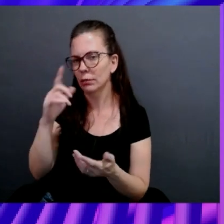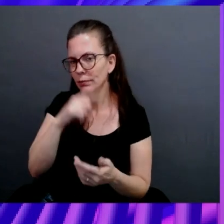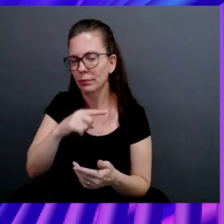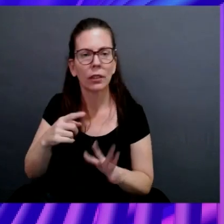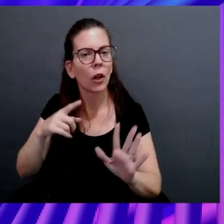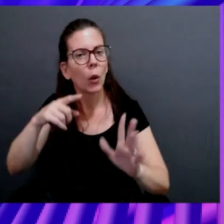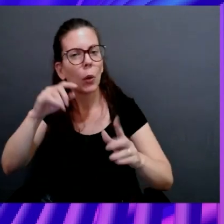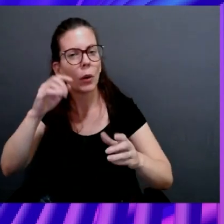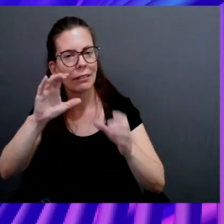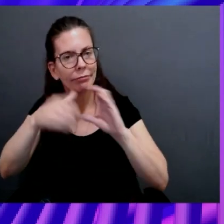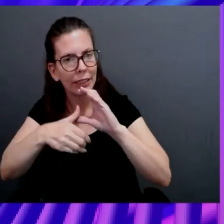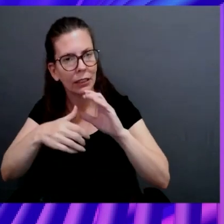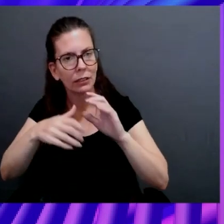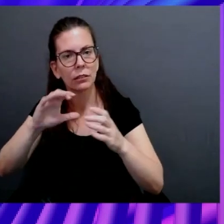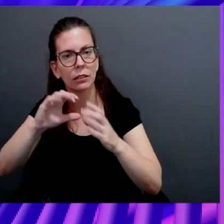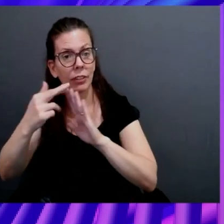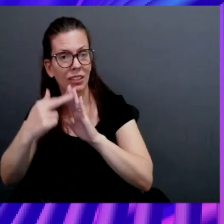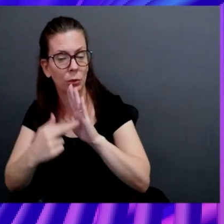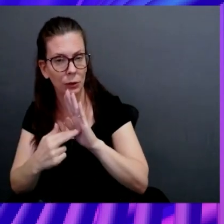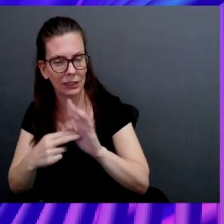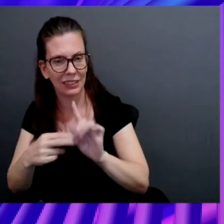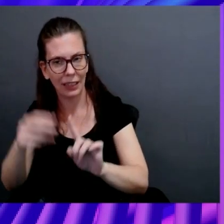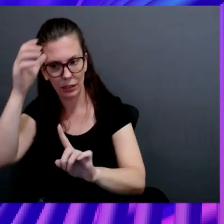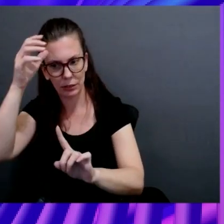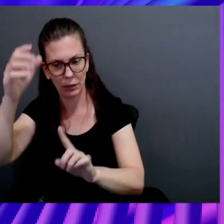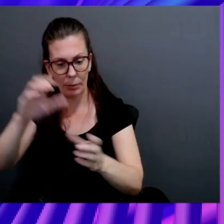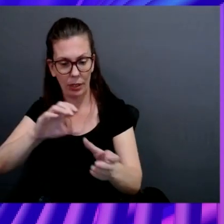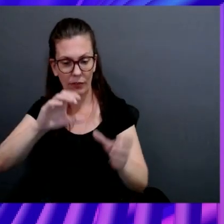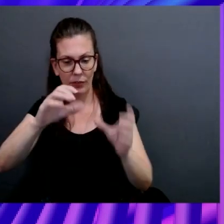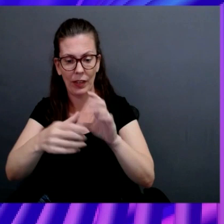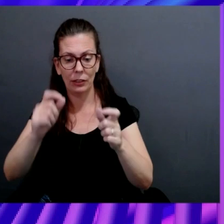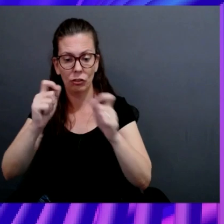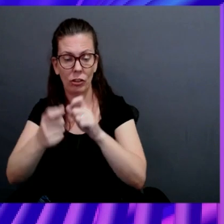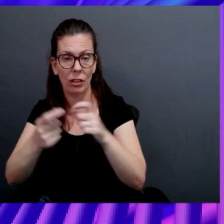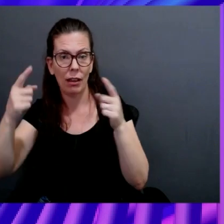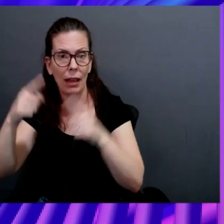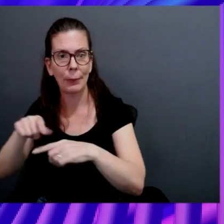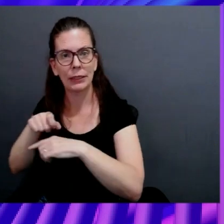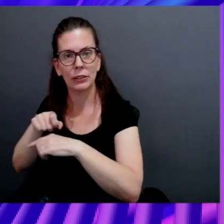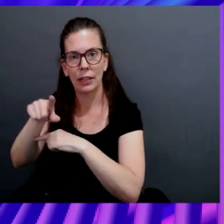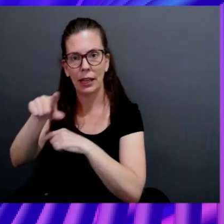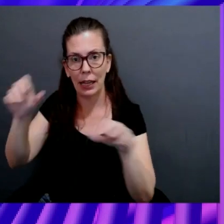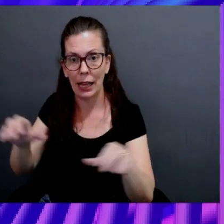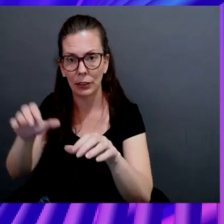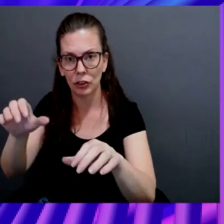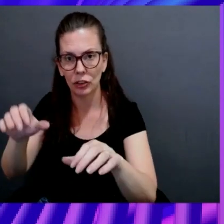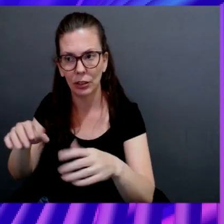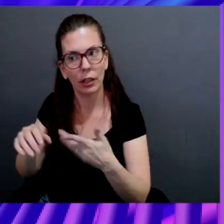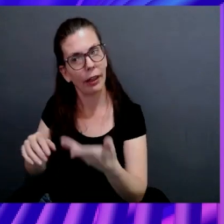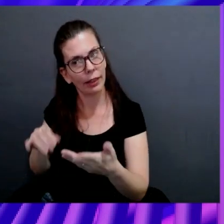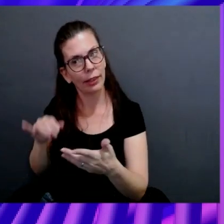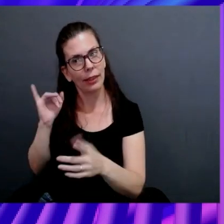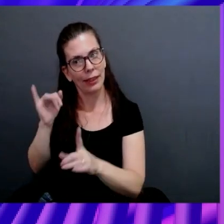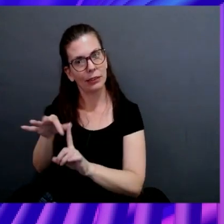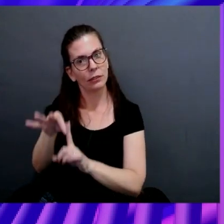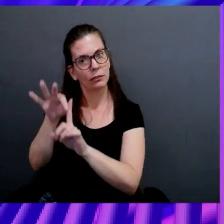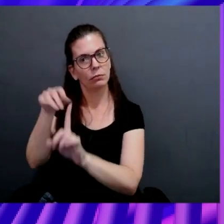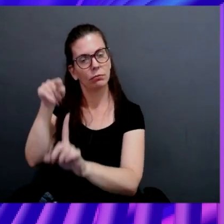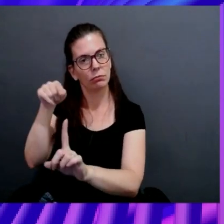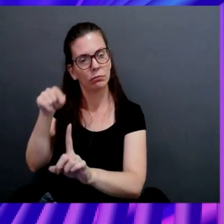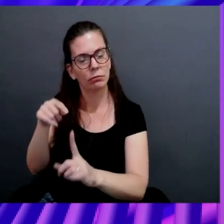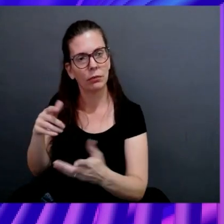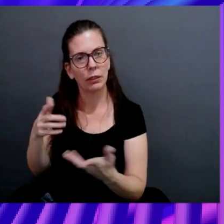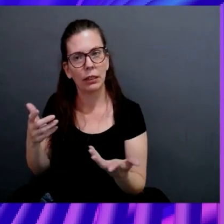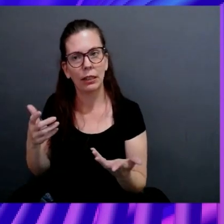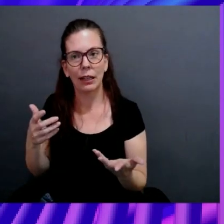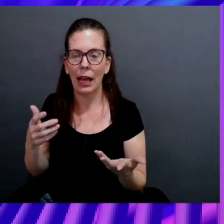rules. just the idea that every time a configuration change happens, it triggers an action. I mean, like, these are radical. I think, I mean, they're